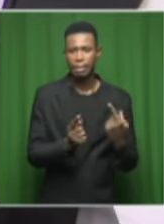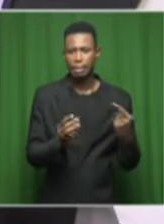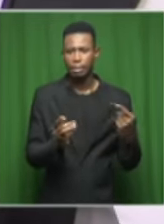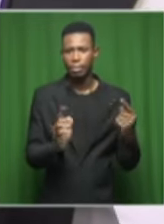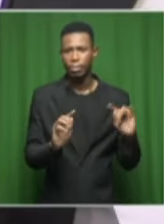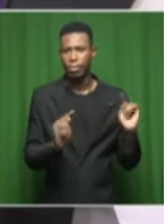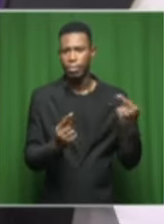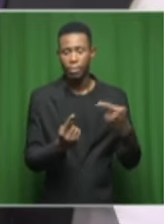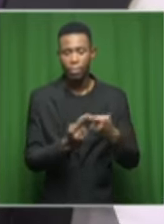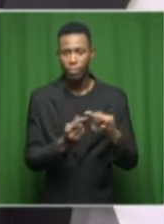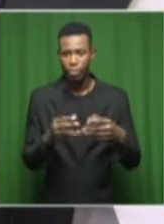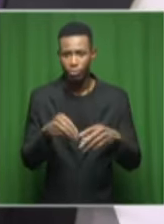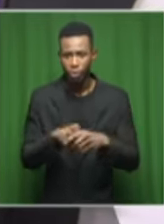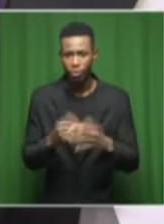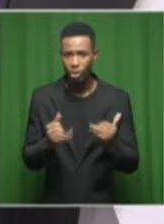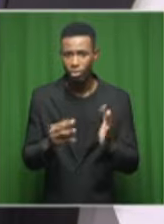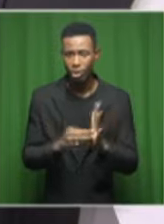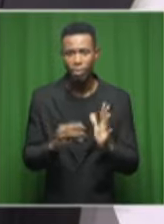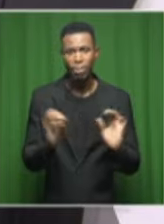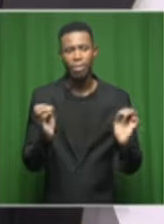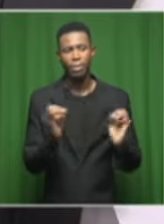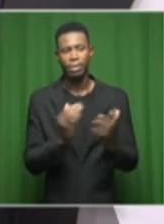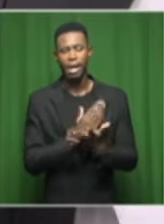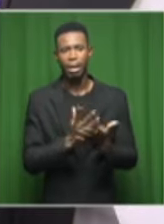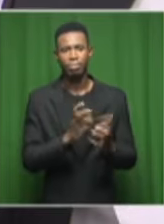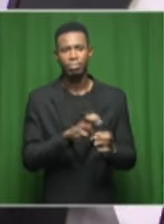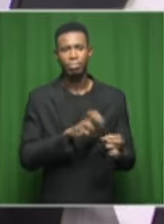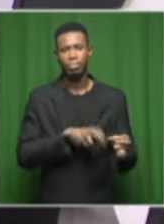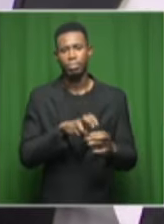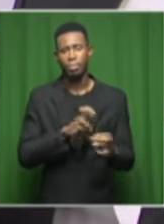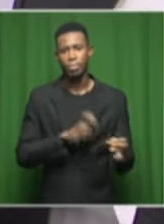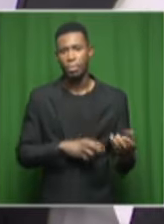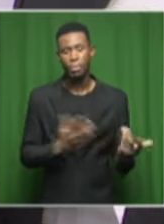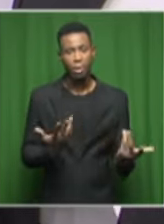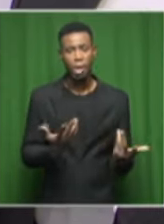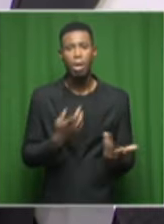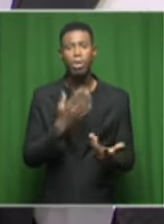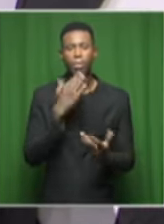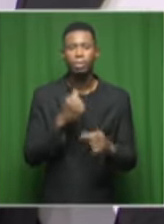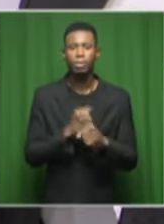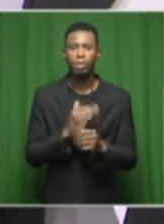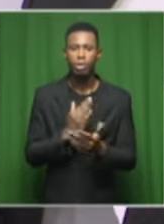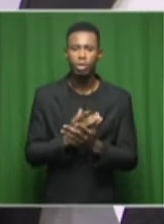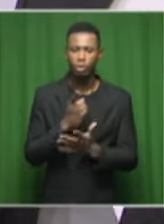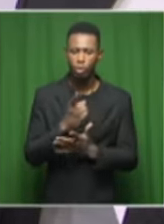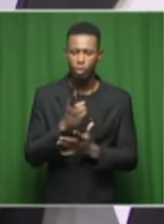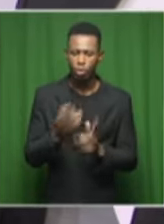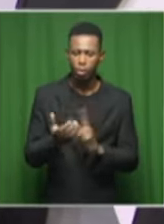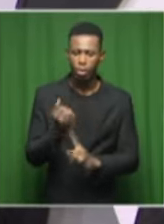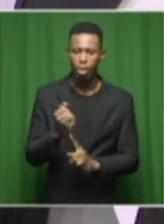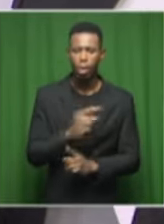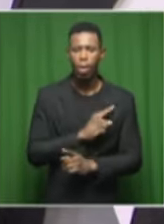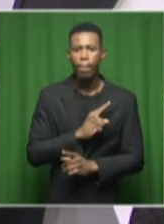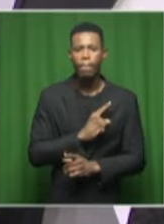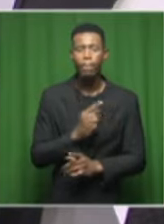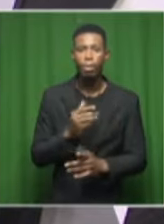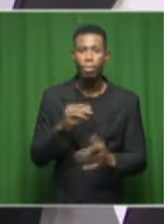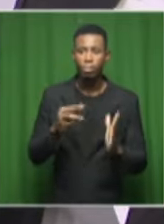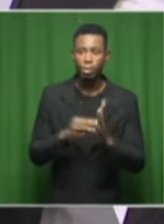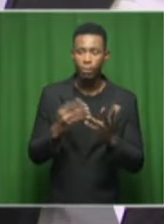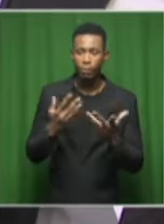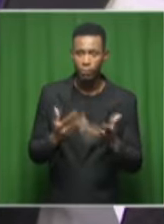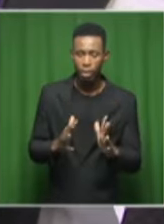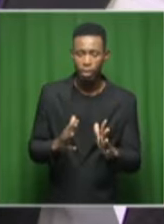survived this far, just make it worth it. It doesn't help to stay with us for 12 years and be as good as anyone who left